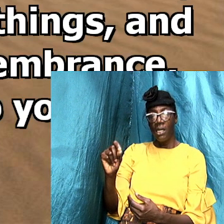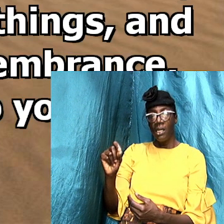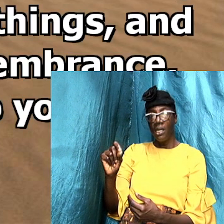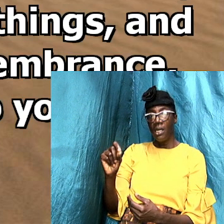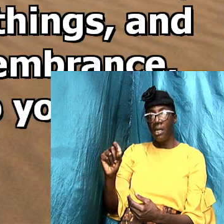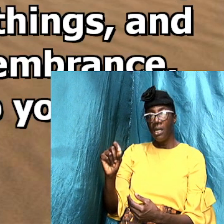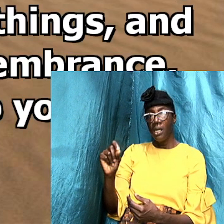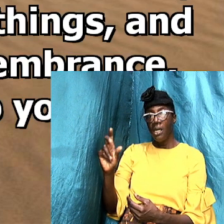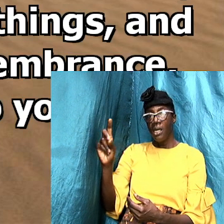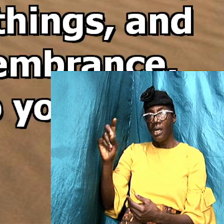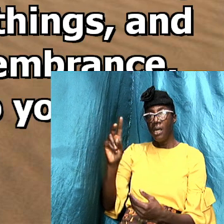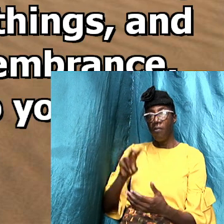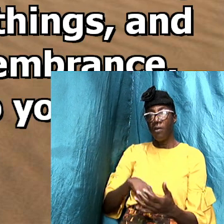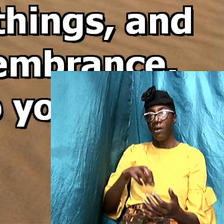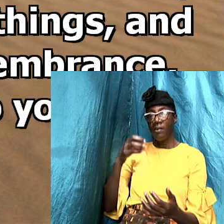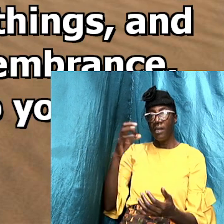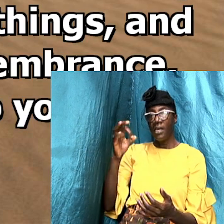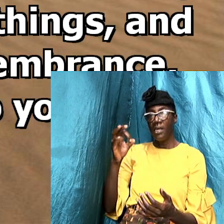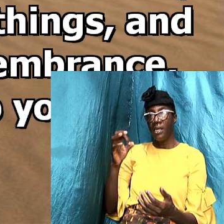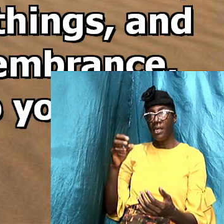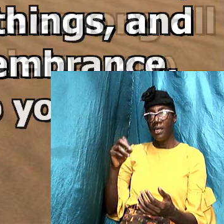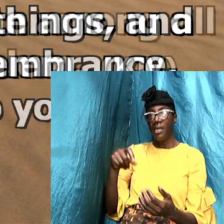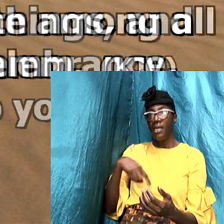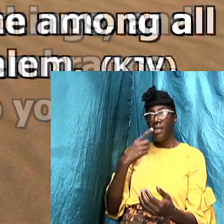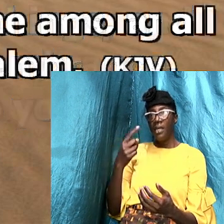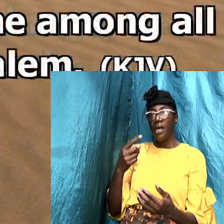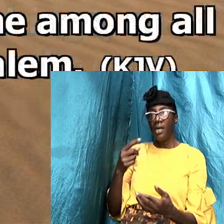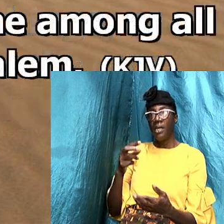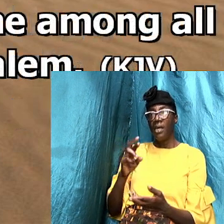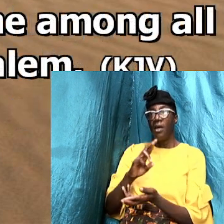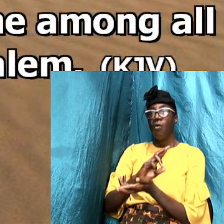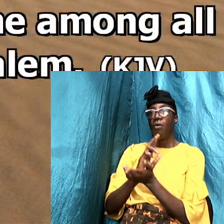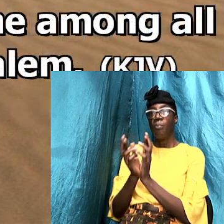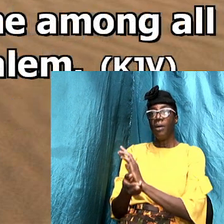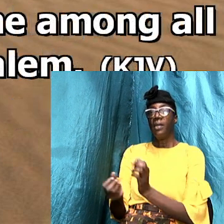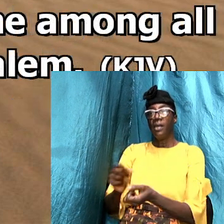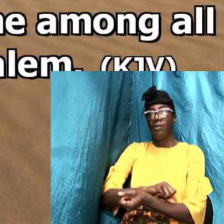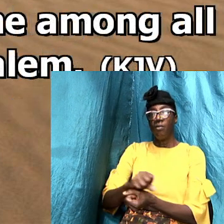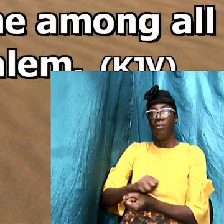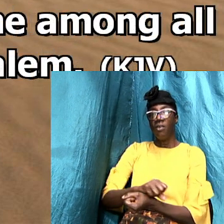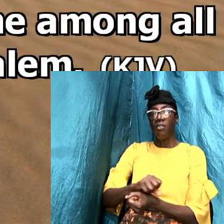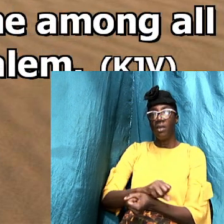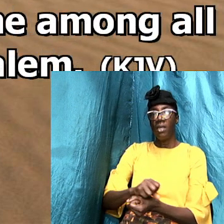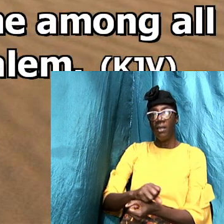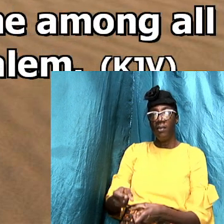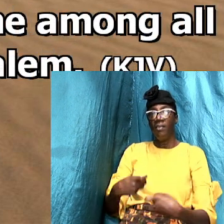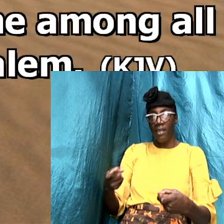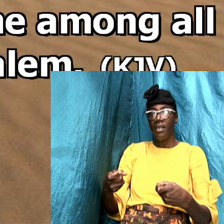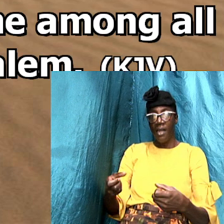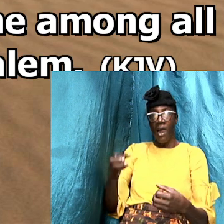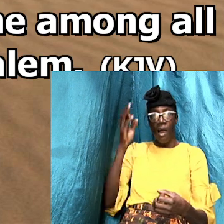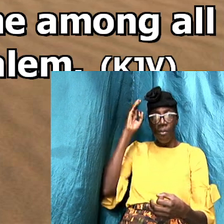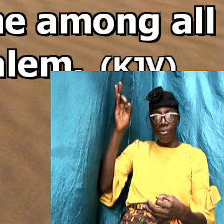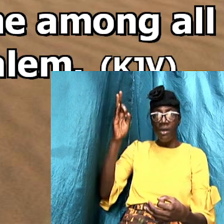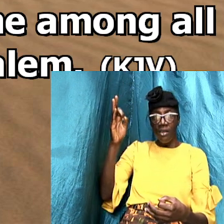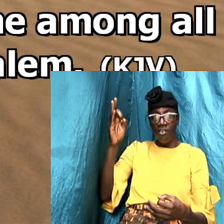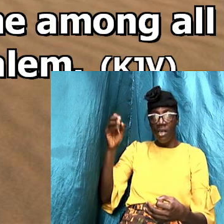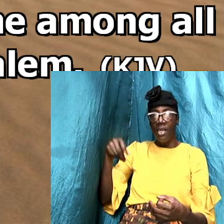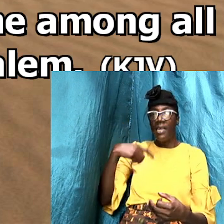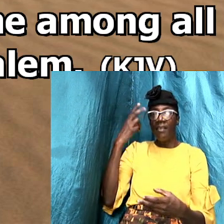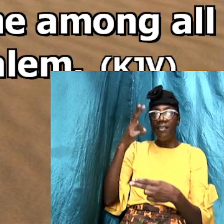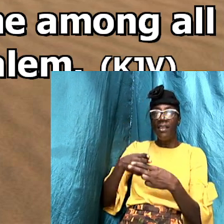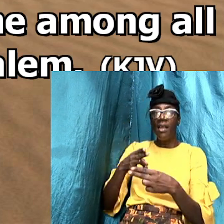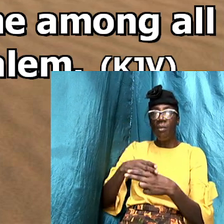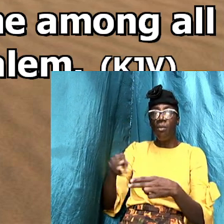to the scripture and it says and that repentance and remission of sins should be preached in his name among all